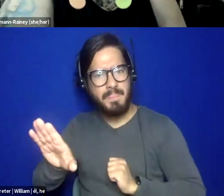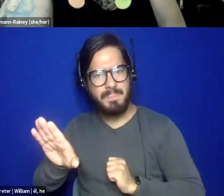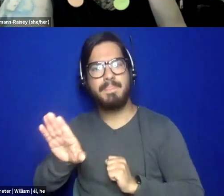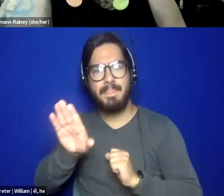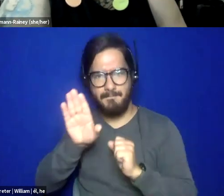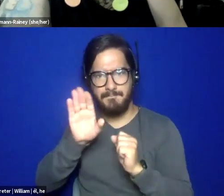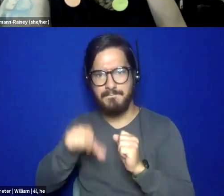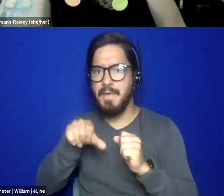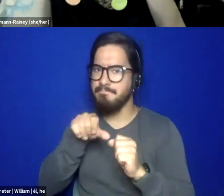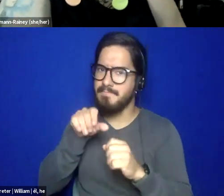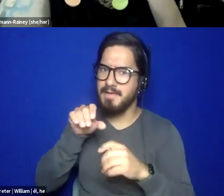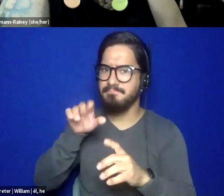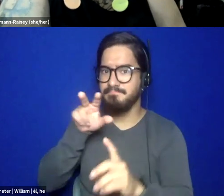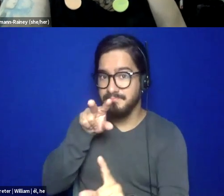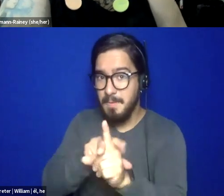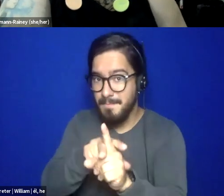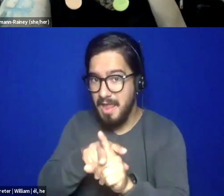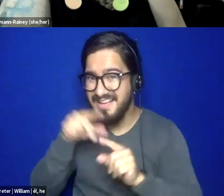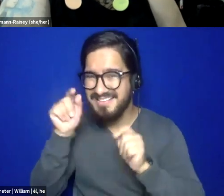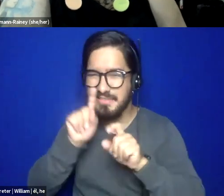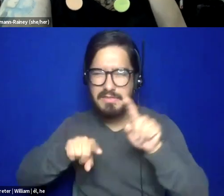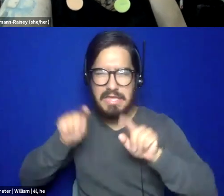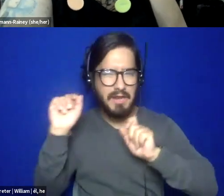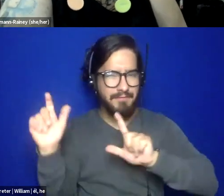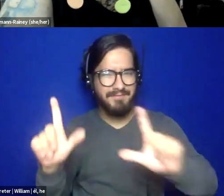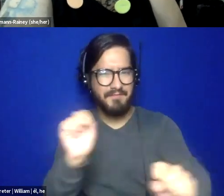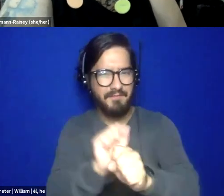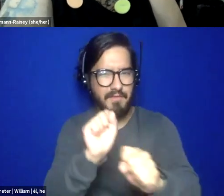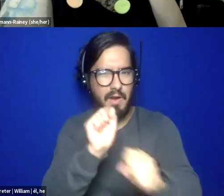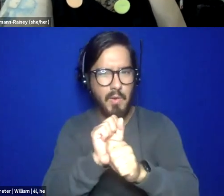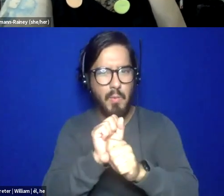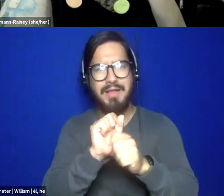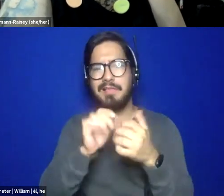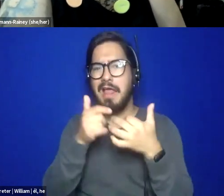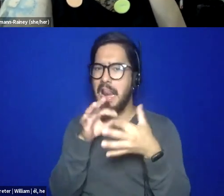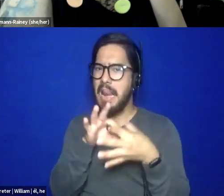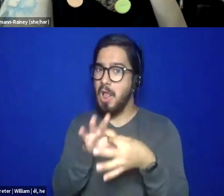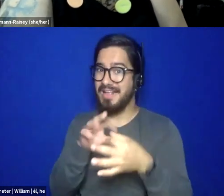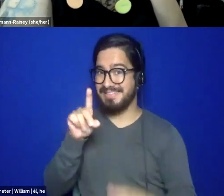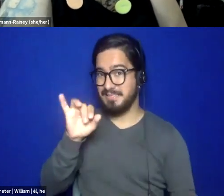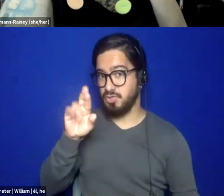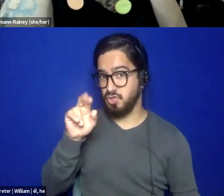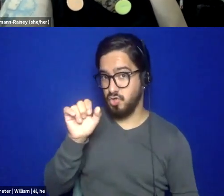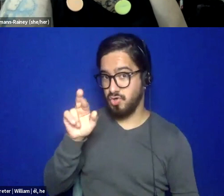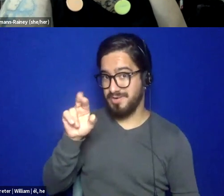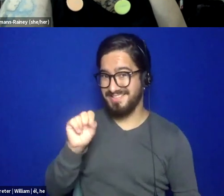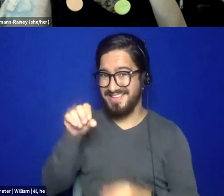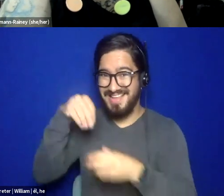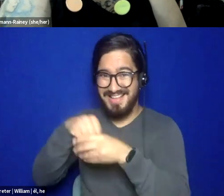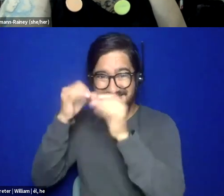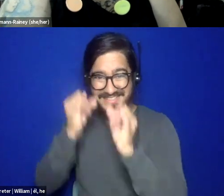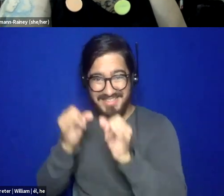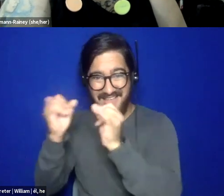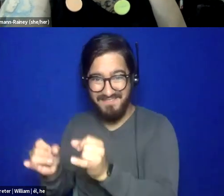the individual while ignoring the social and political context and the conditions. How can we prepare mental health practitioners